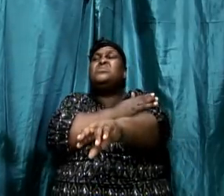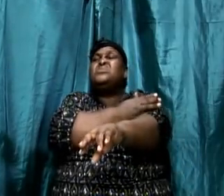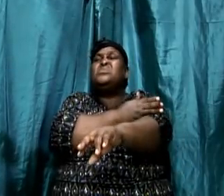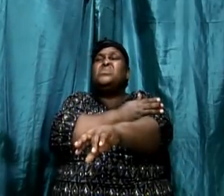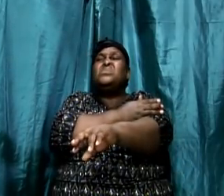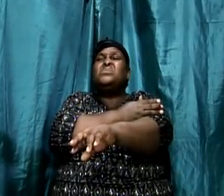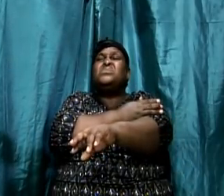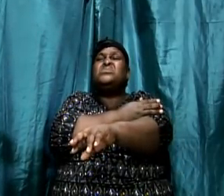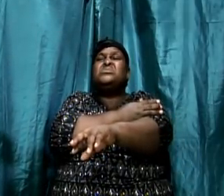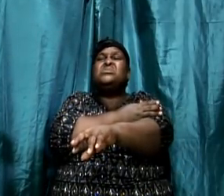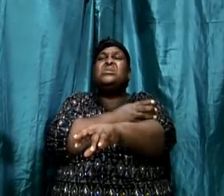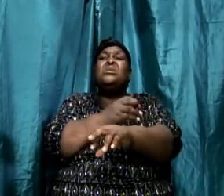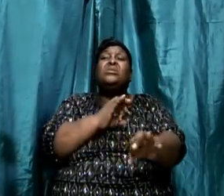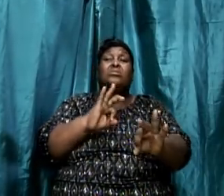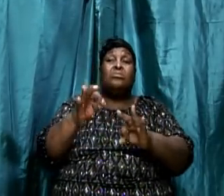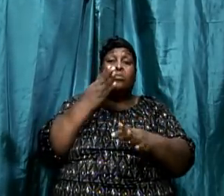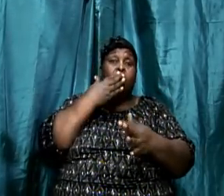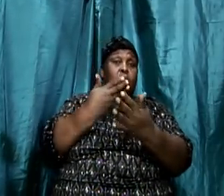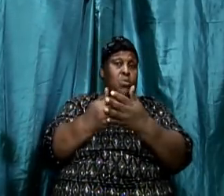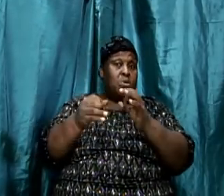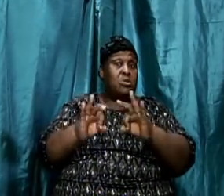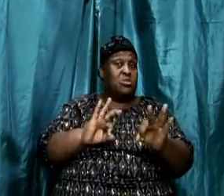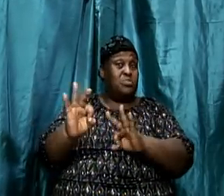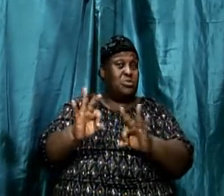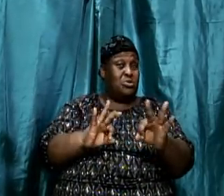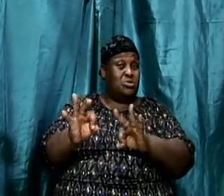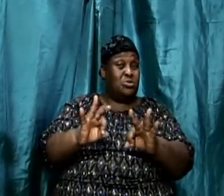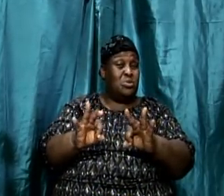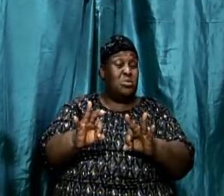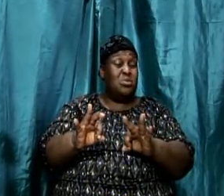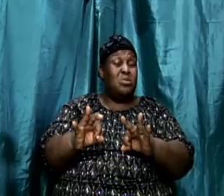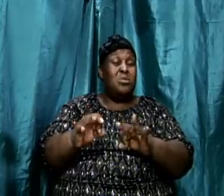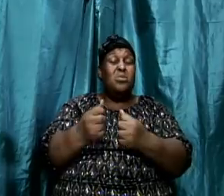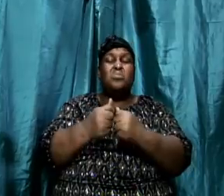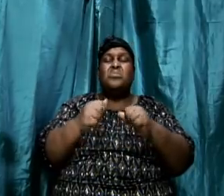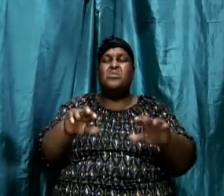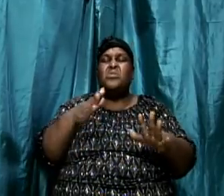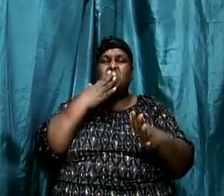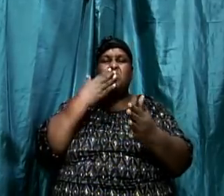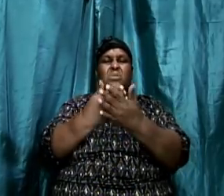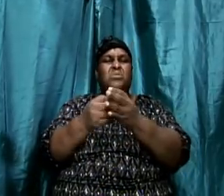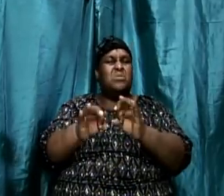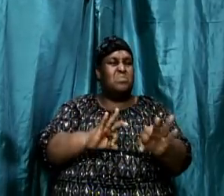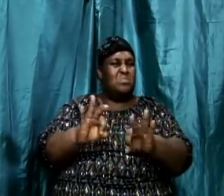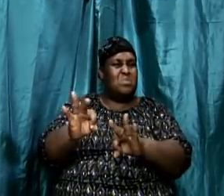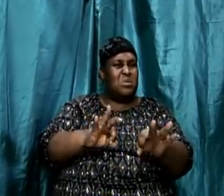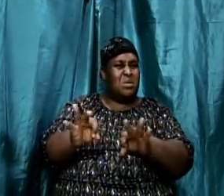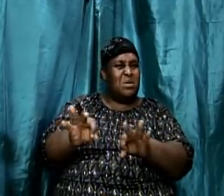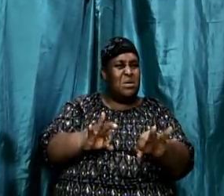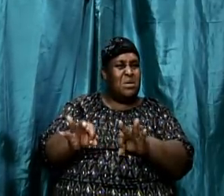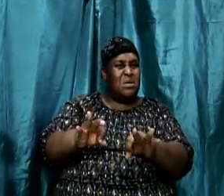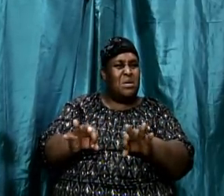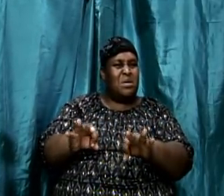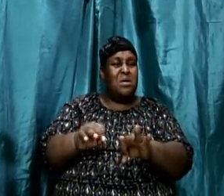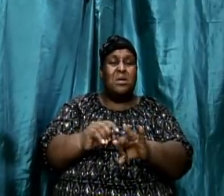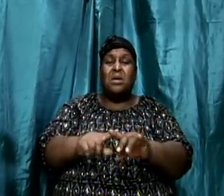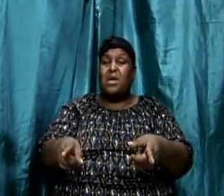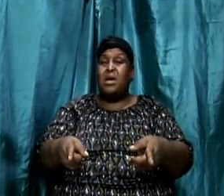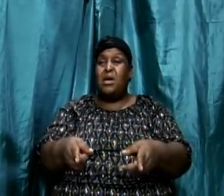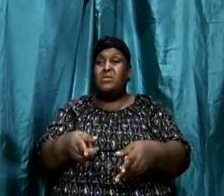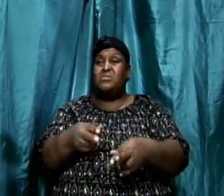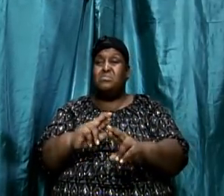interpretation. And without an accurate interpretation, we cannot have legitimate